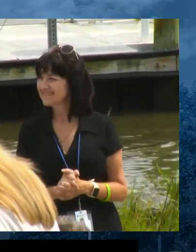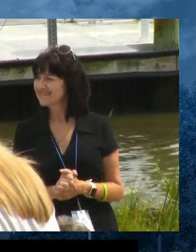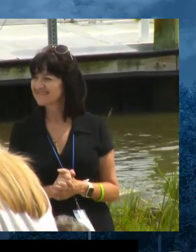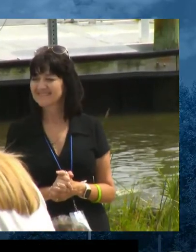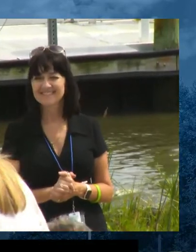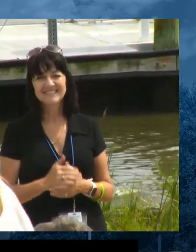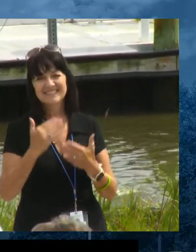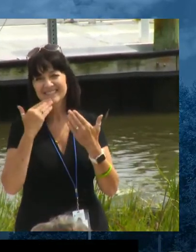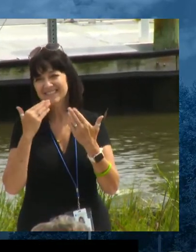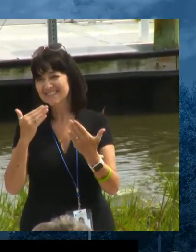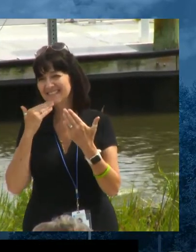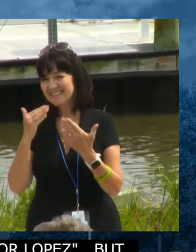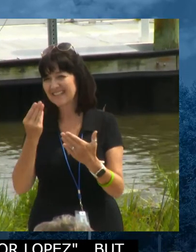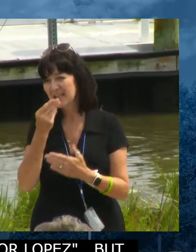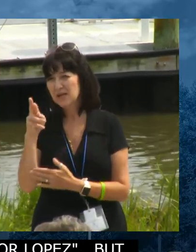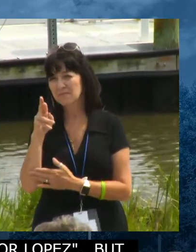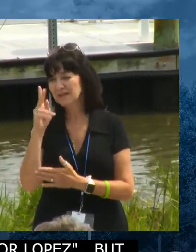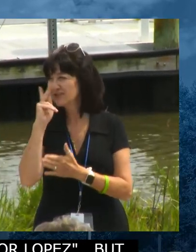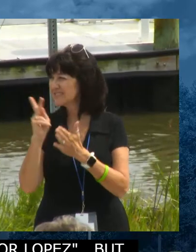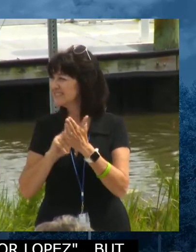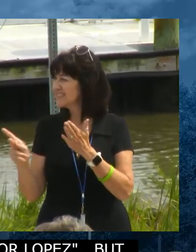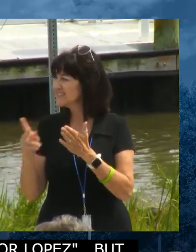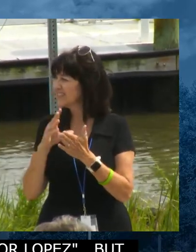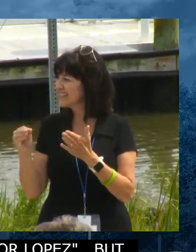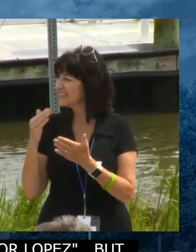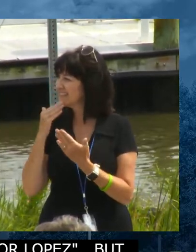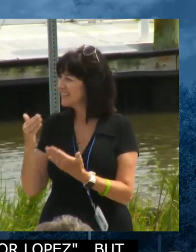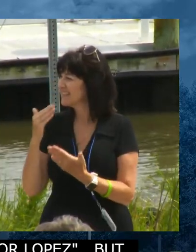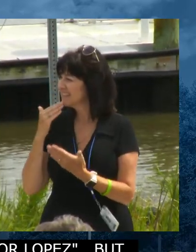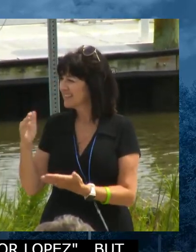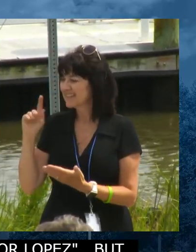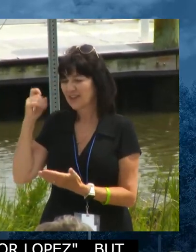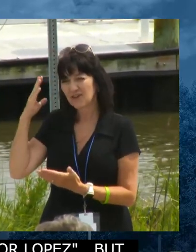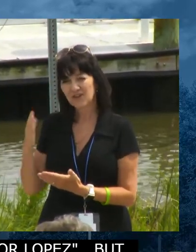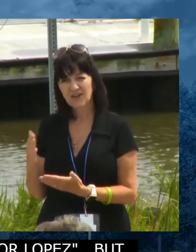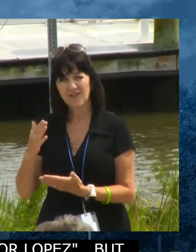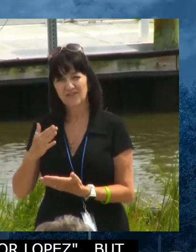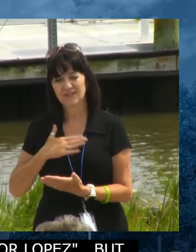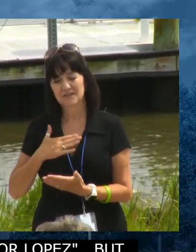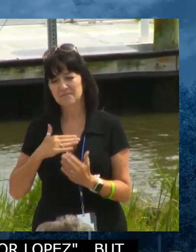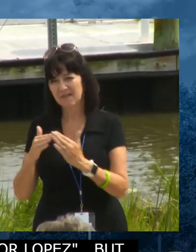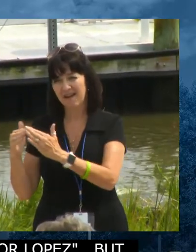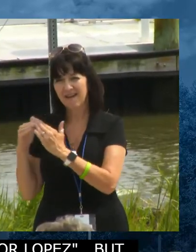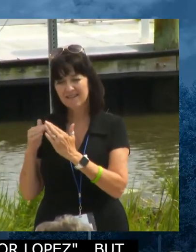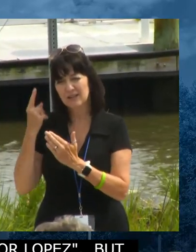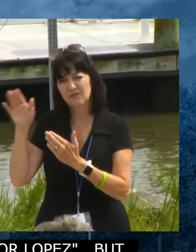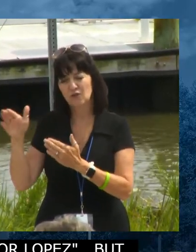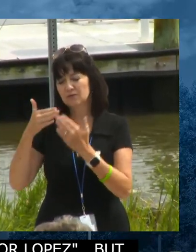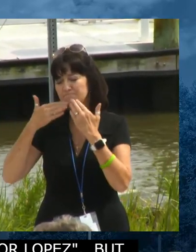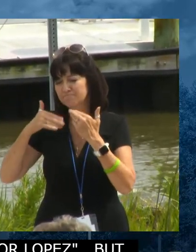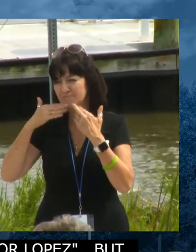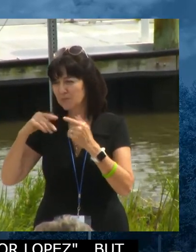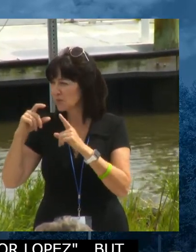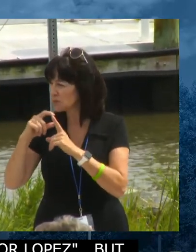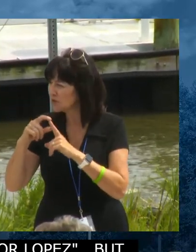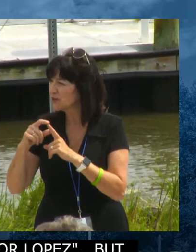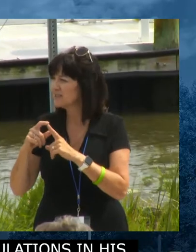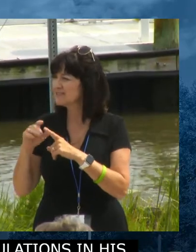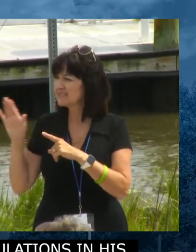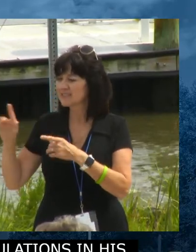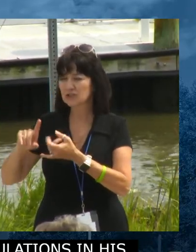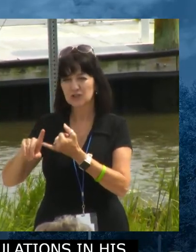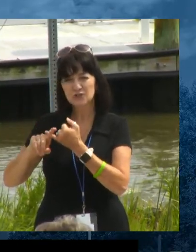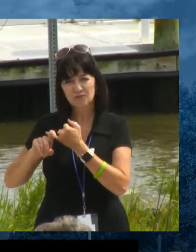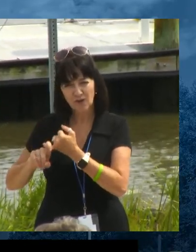Well, thank you, Mr. Secretary. And thank you, Governor. want to thank my colleagues, the speaker for his kind words and his friendship and our